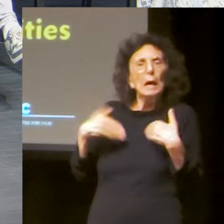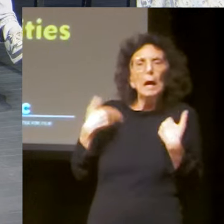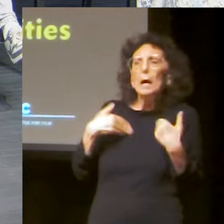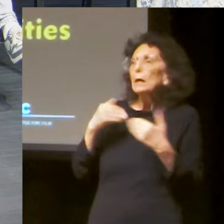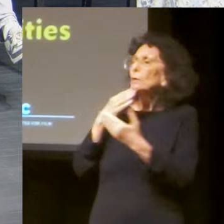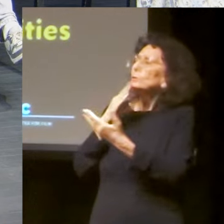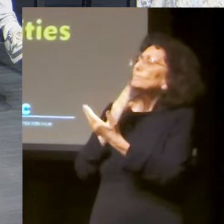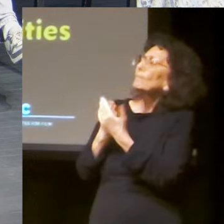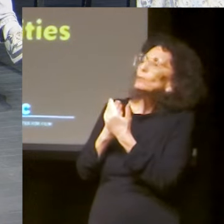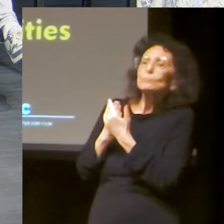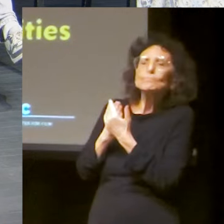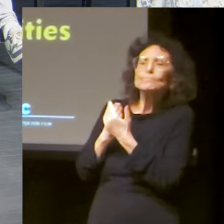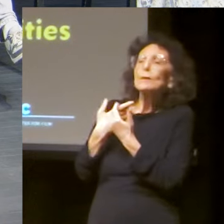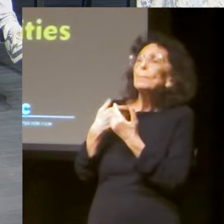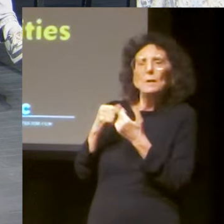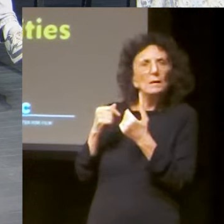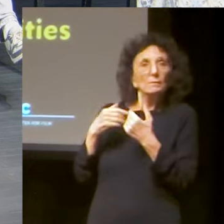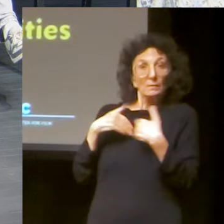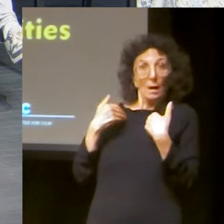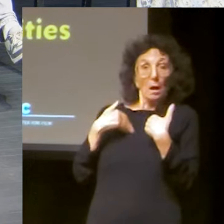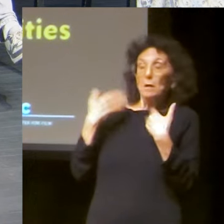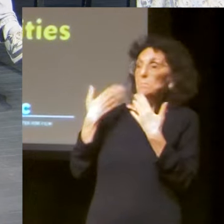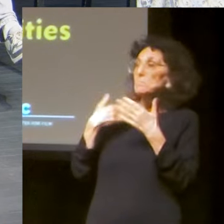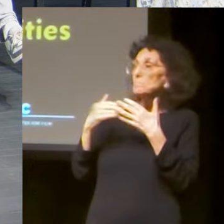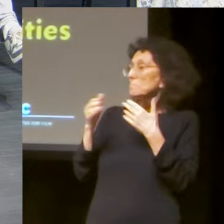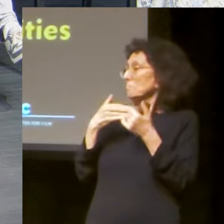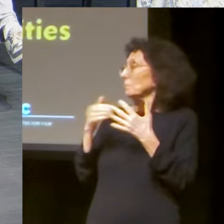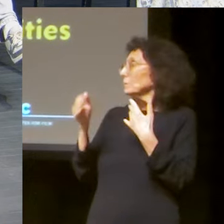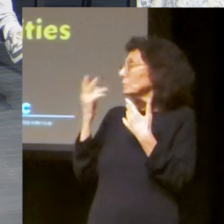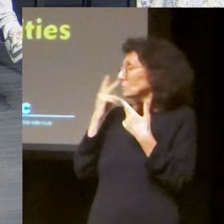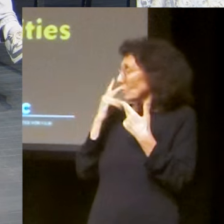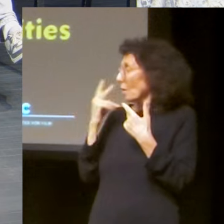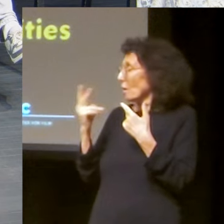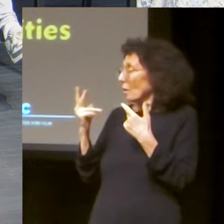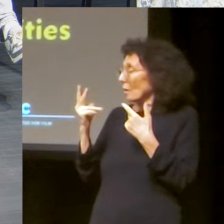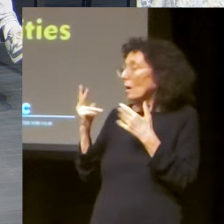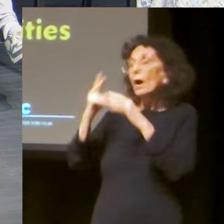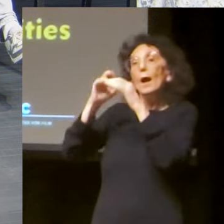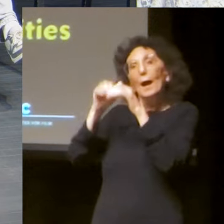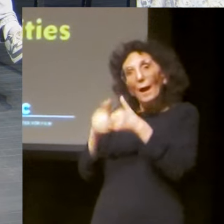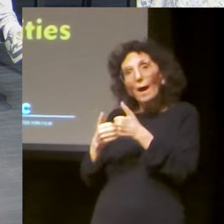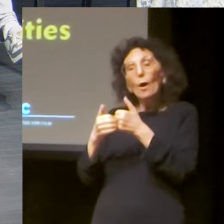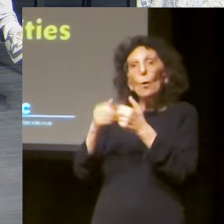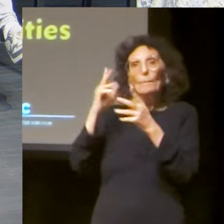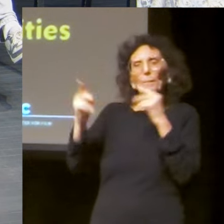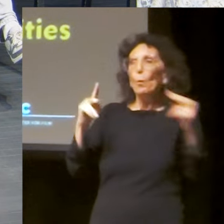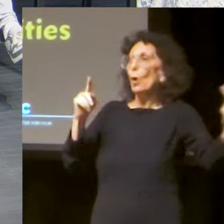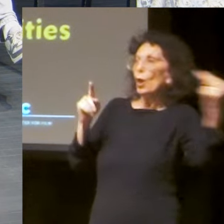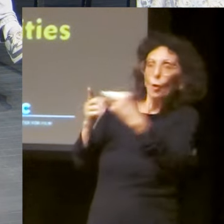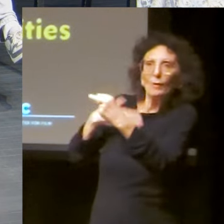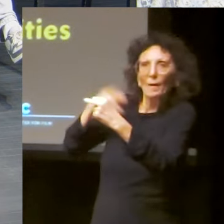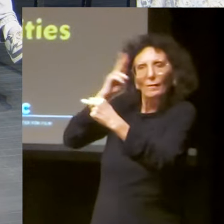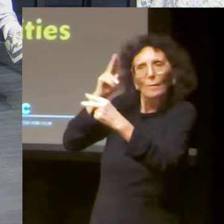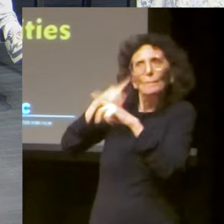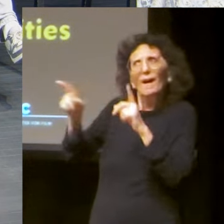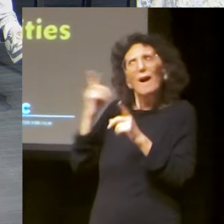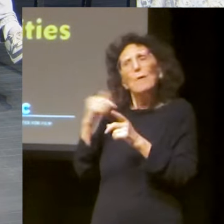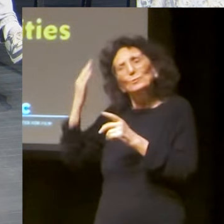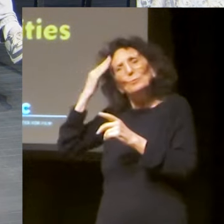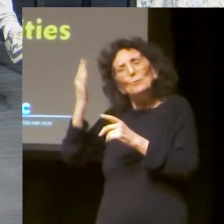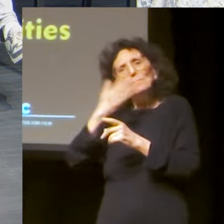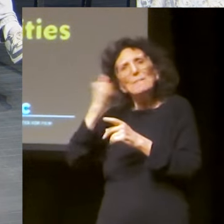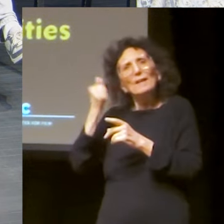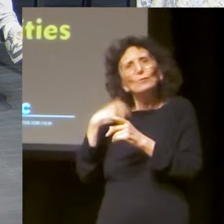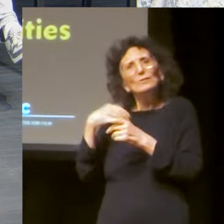he was always fascinating to me. I grew up, I was very close with him. I was, uh, from when I was a young kid, I was aware of